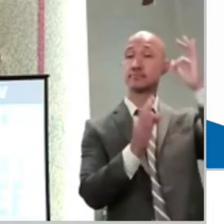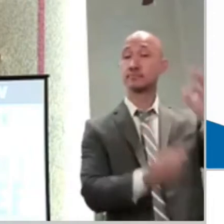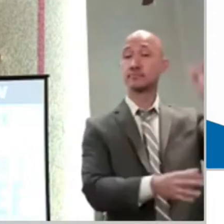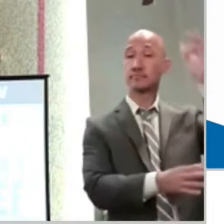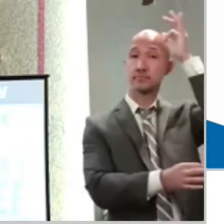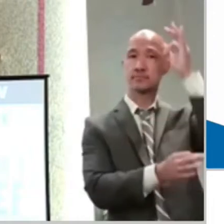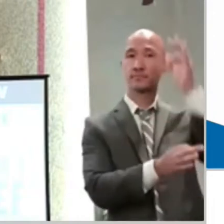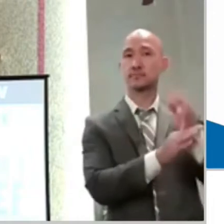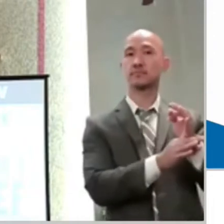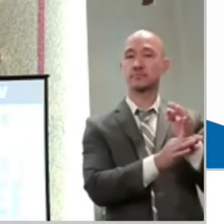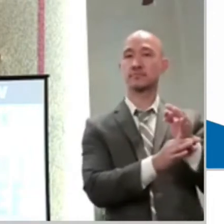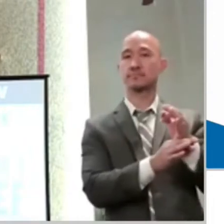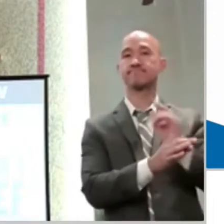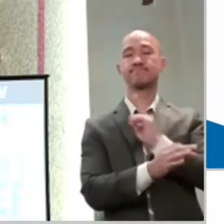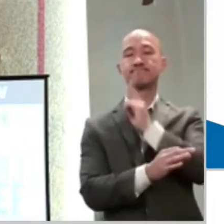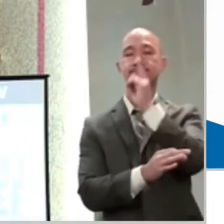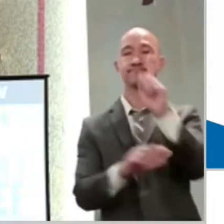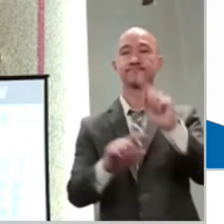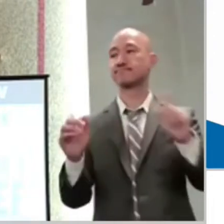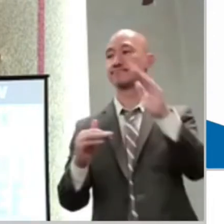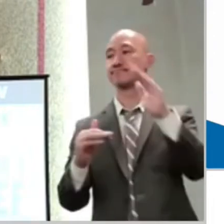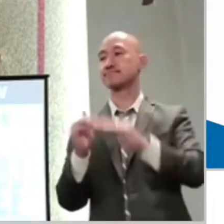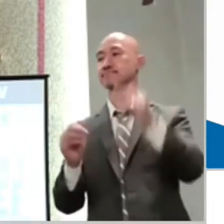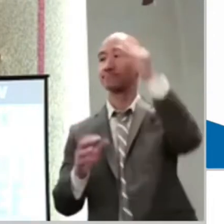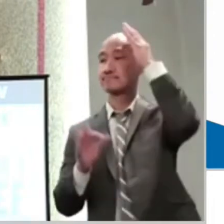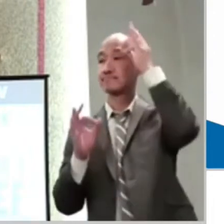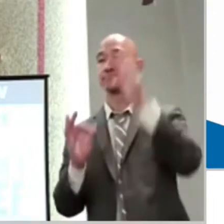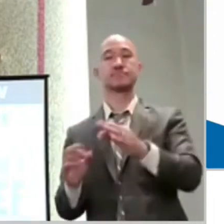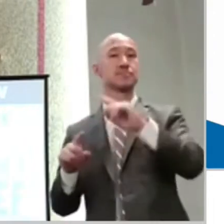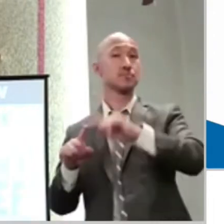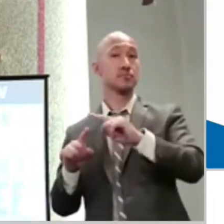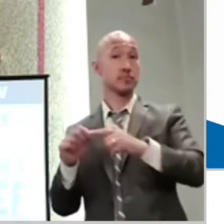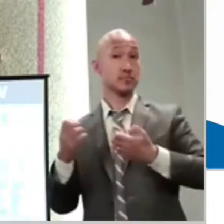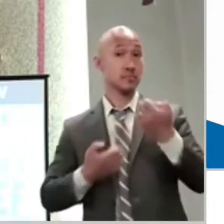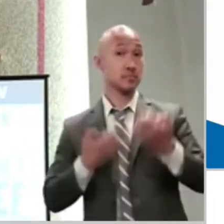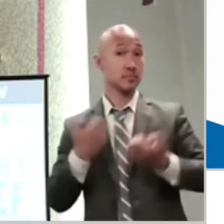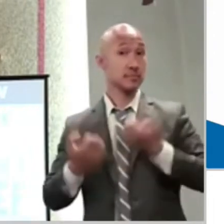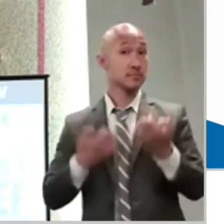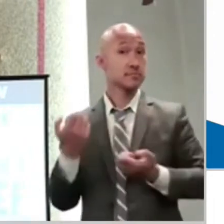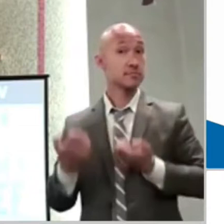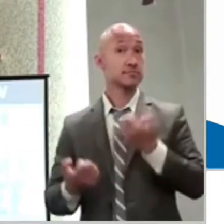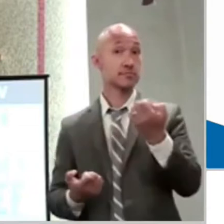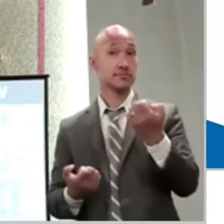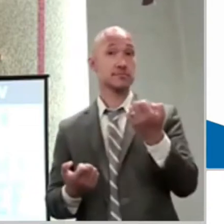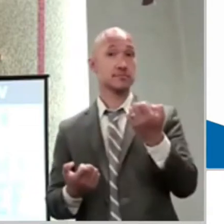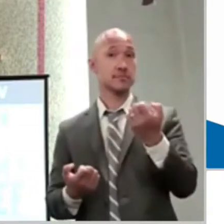It's important. Because otherwise, faith will be stunted.